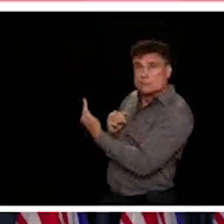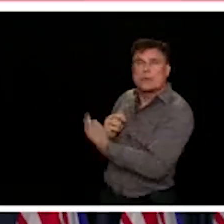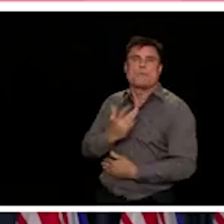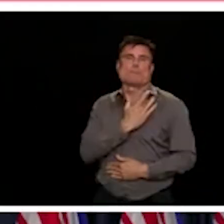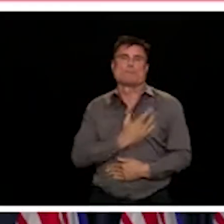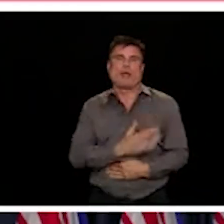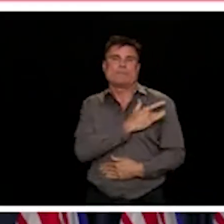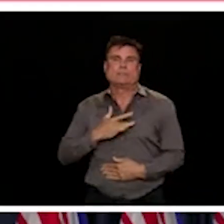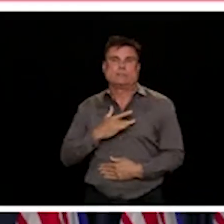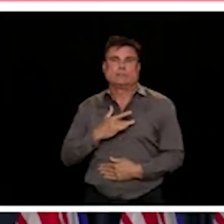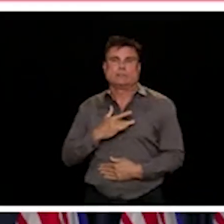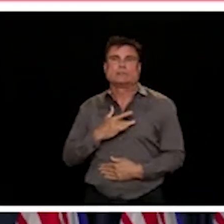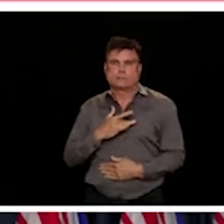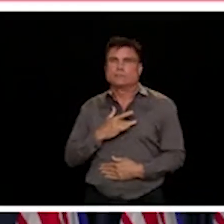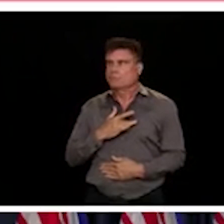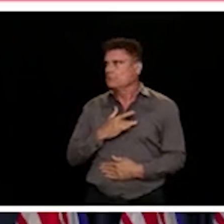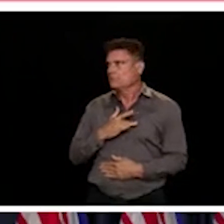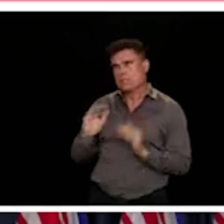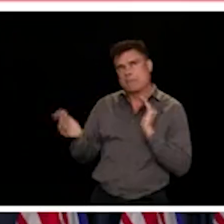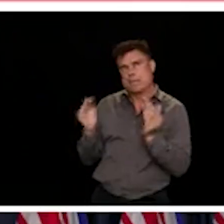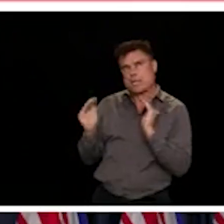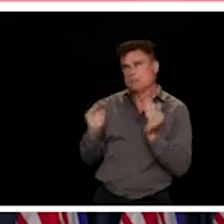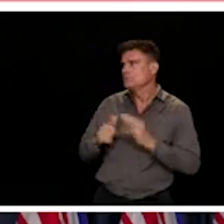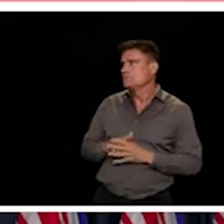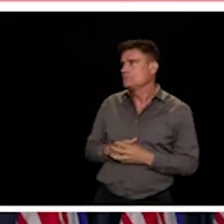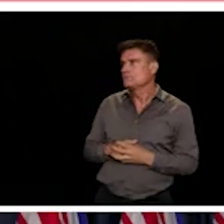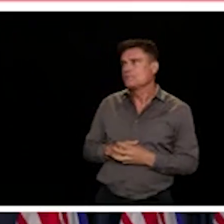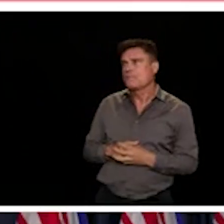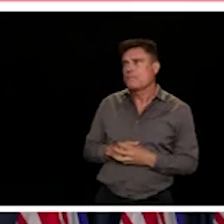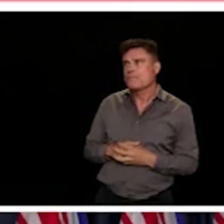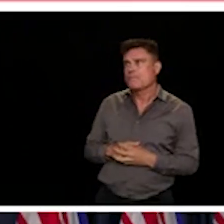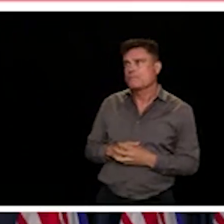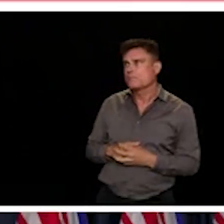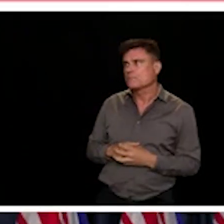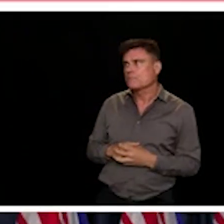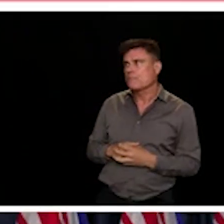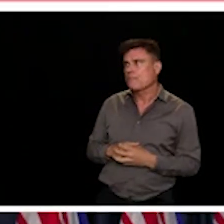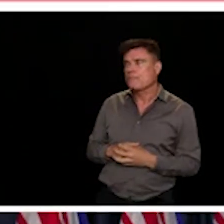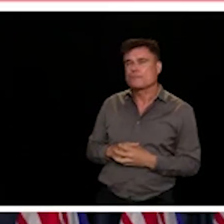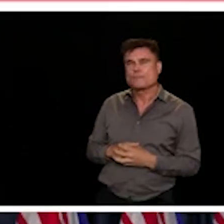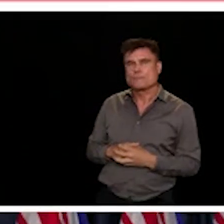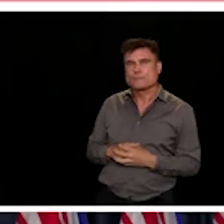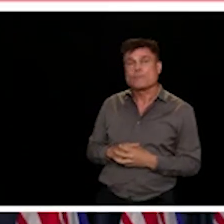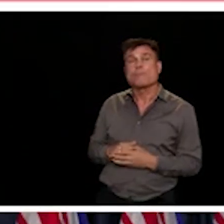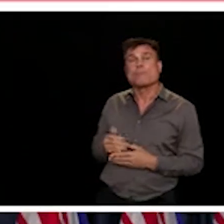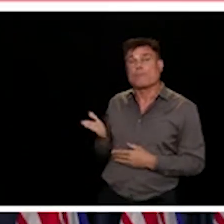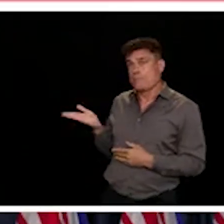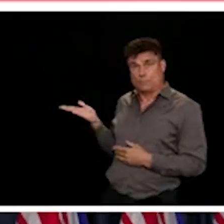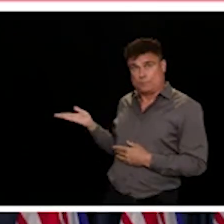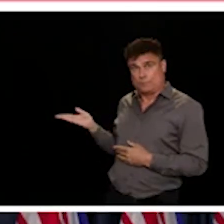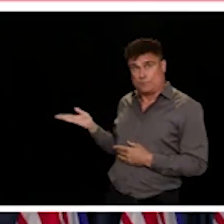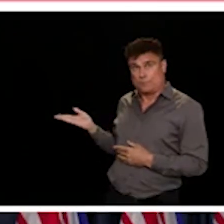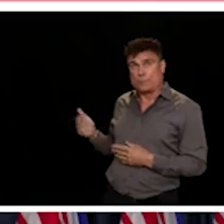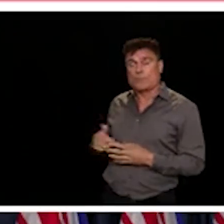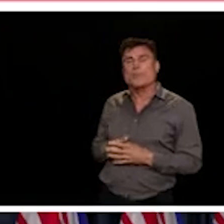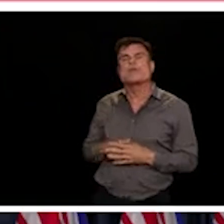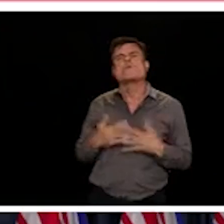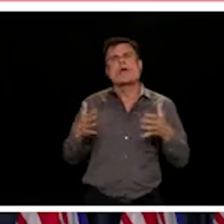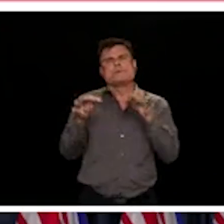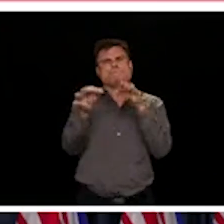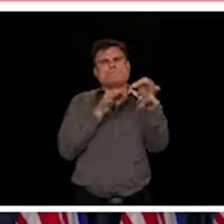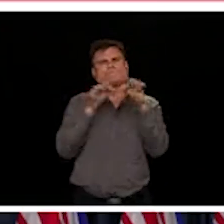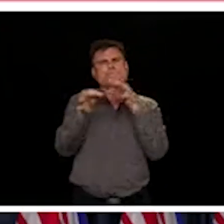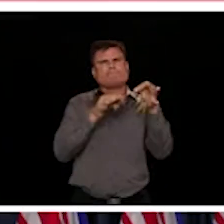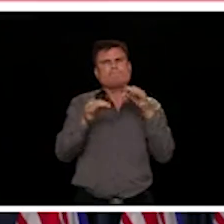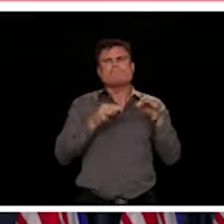One of the things that I wanted to talk about today was some of the new things that we're doing in our community. And one of